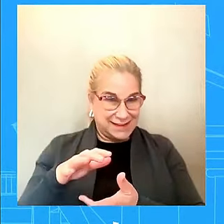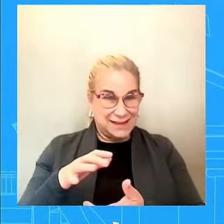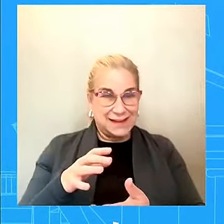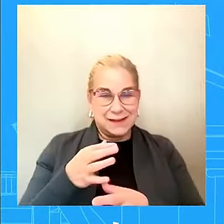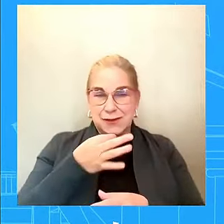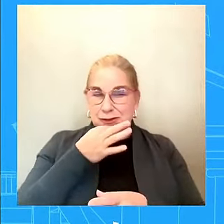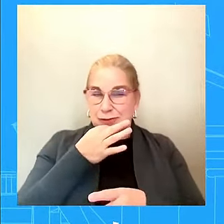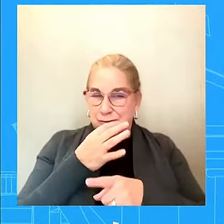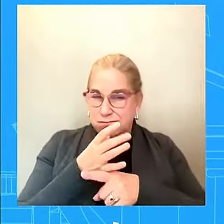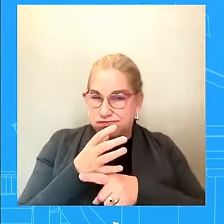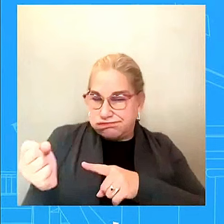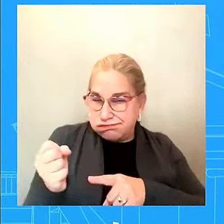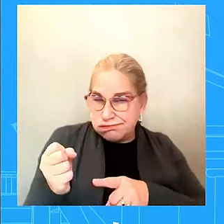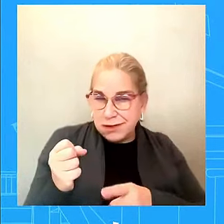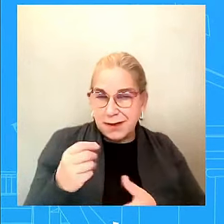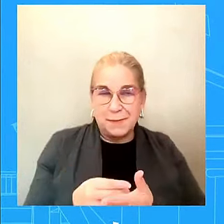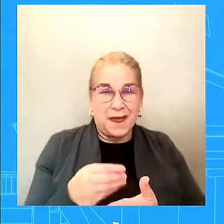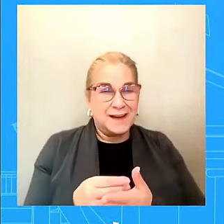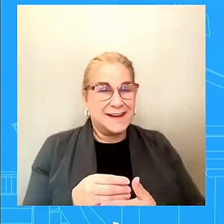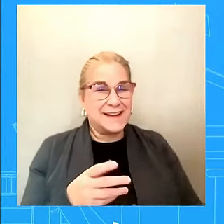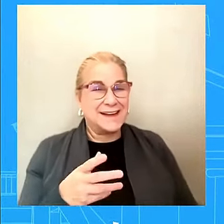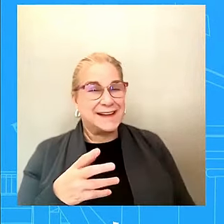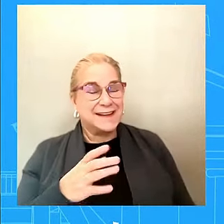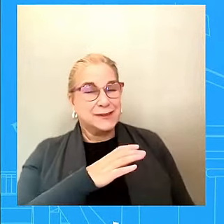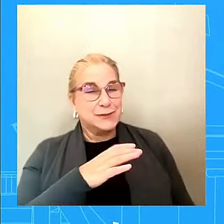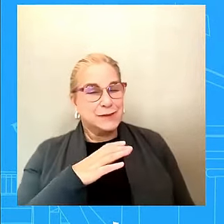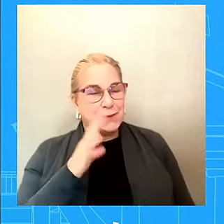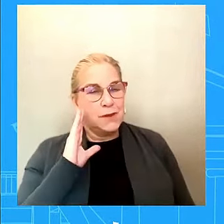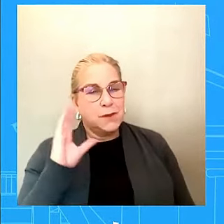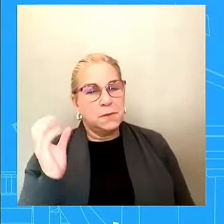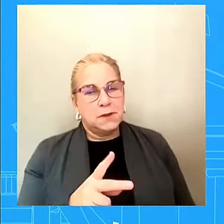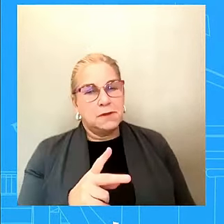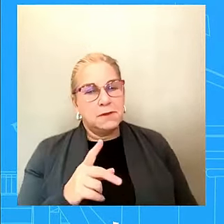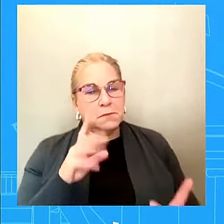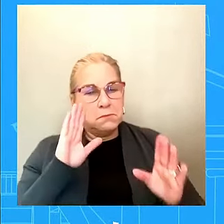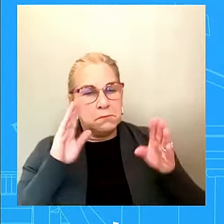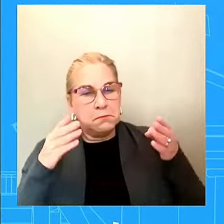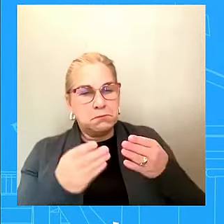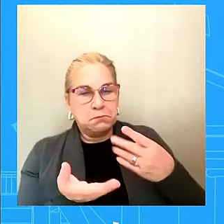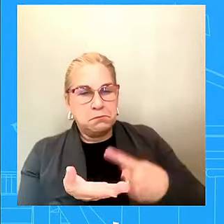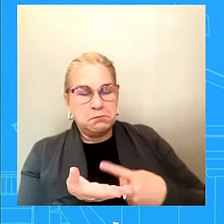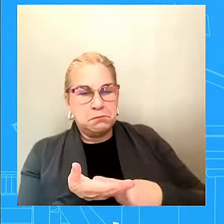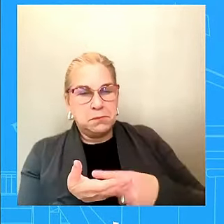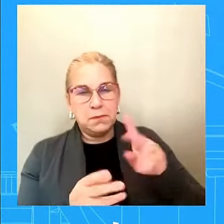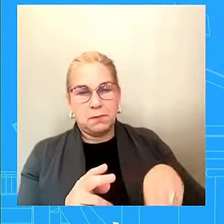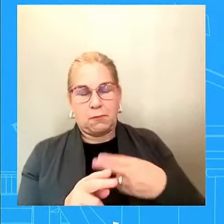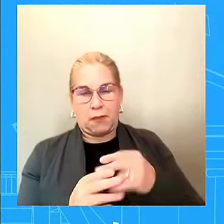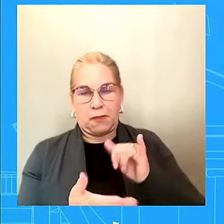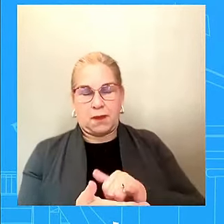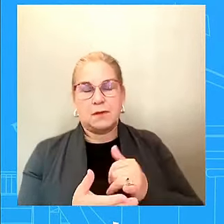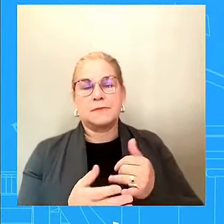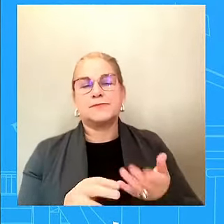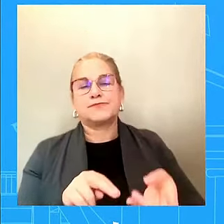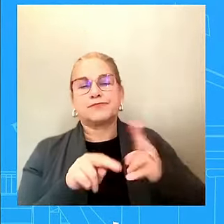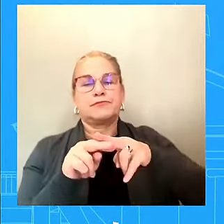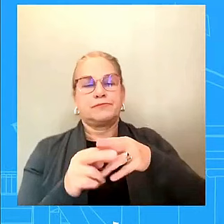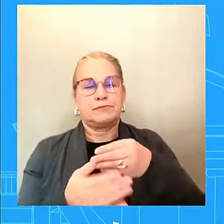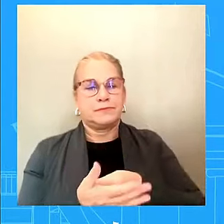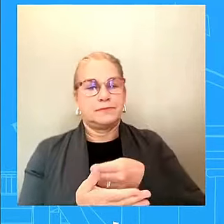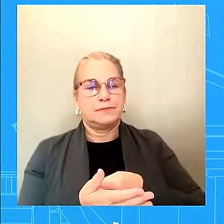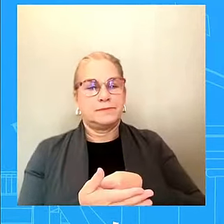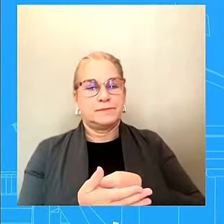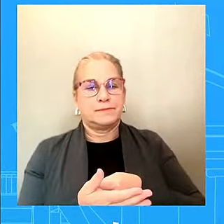that they're going to replenish, uh, the disaster relief fund and also make sure that CBA has what it needs, uh, to really address the needs